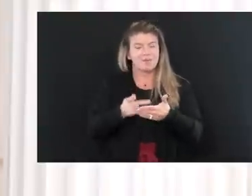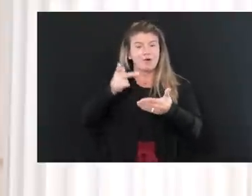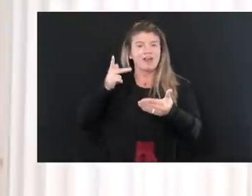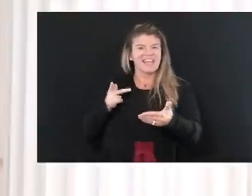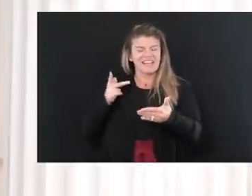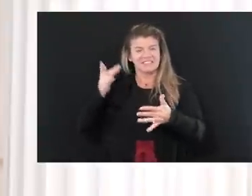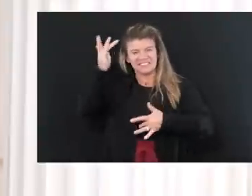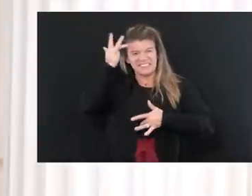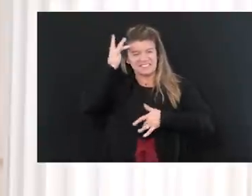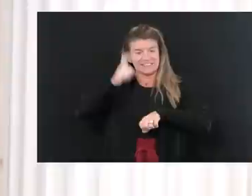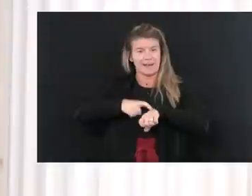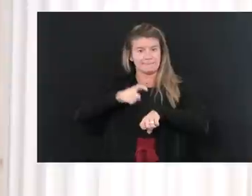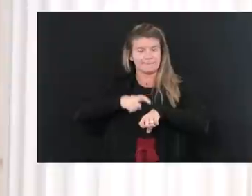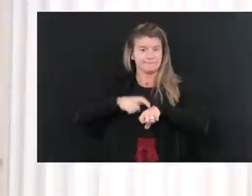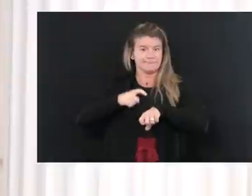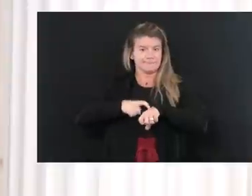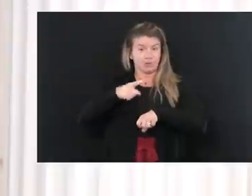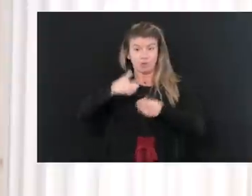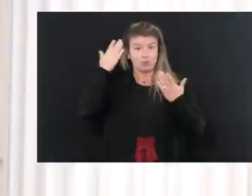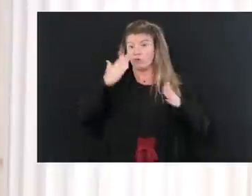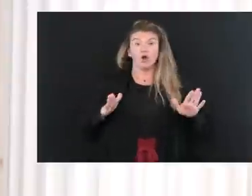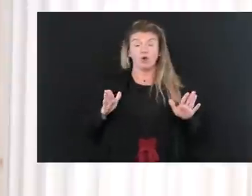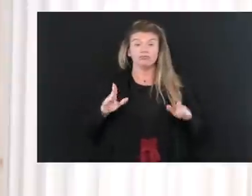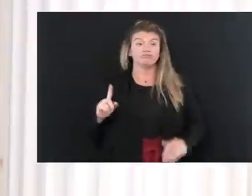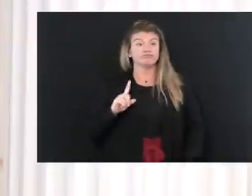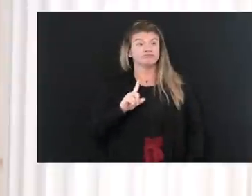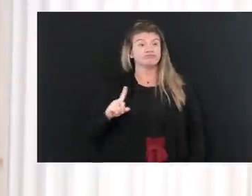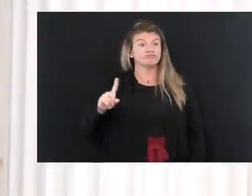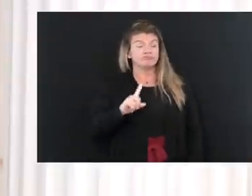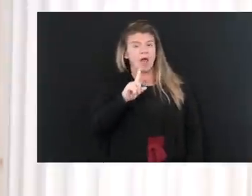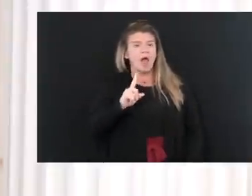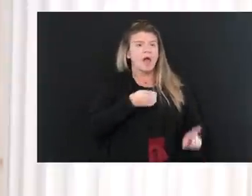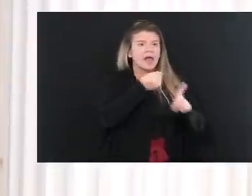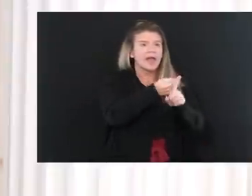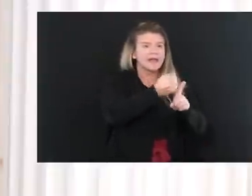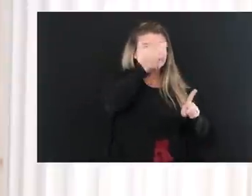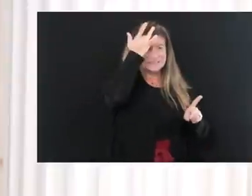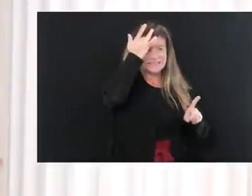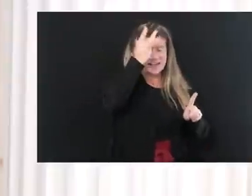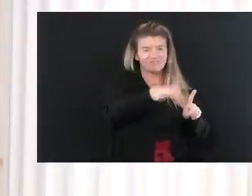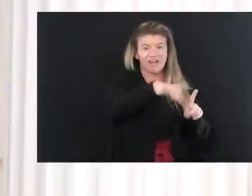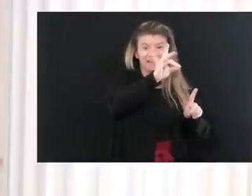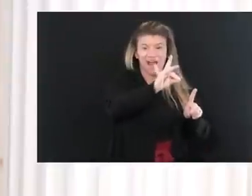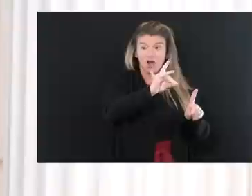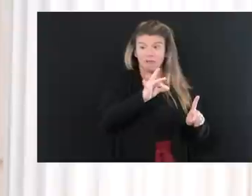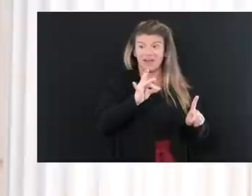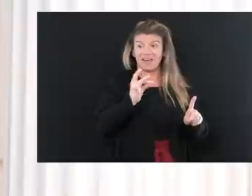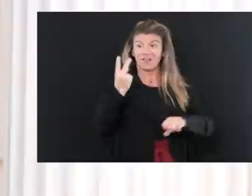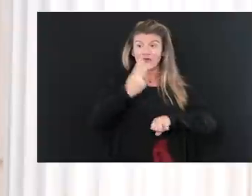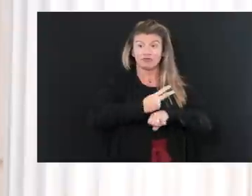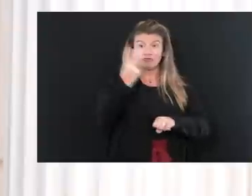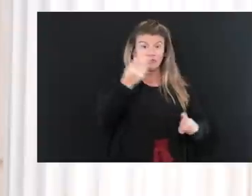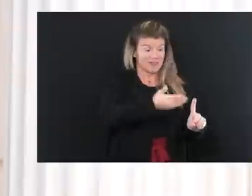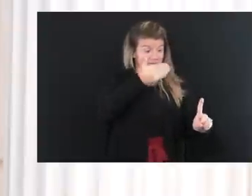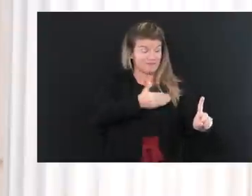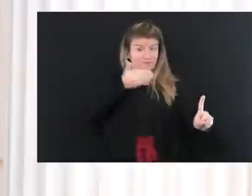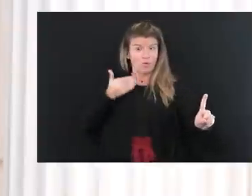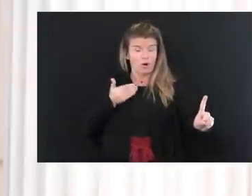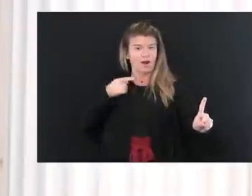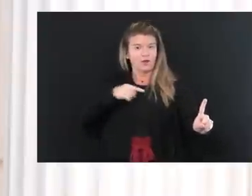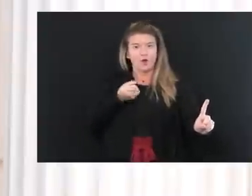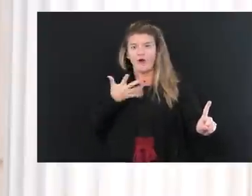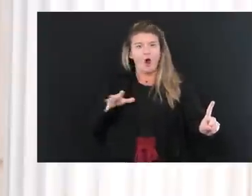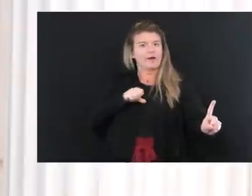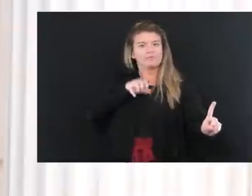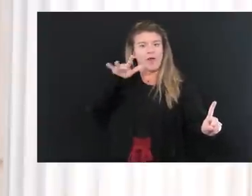So as the governor said, one of the ways that each citizen can run to the fire is get tested. Help make sure that we identify